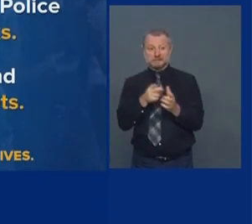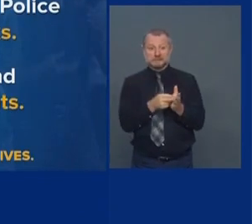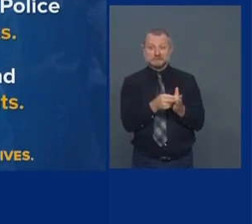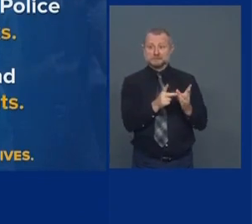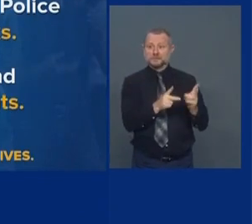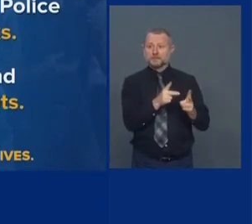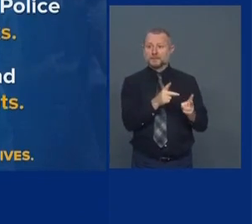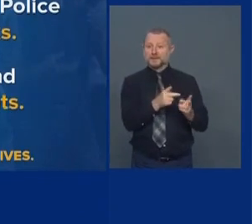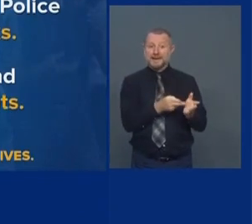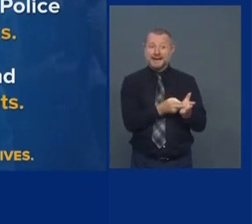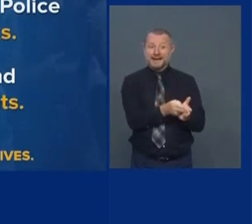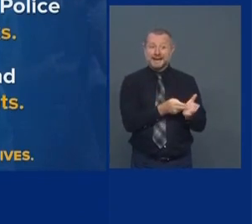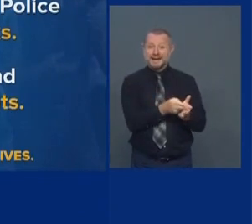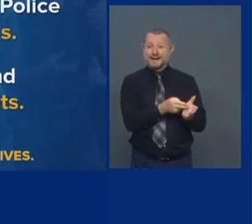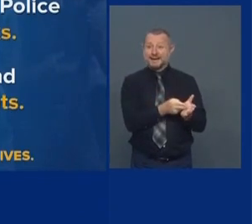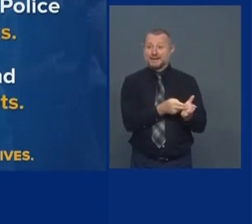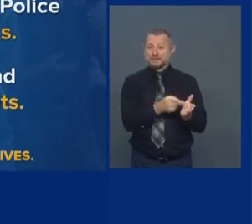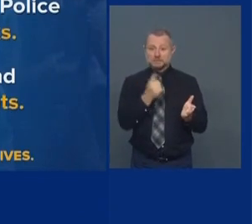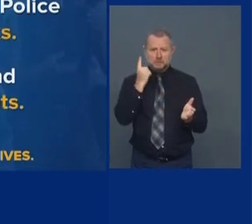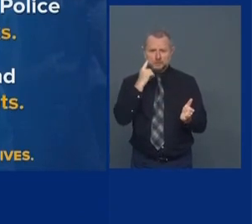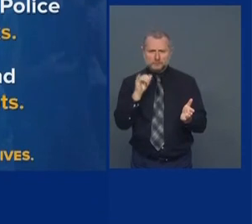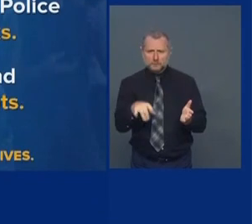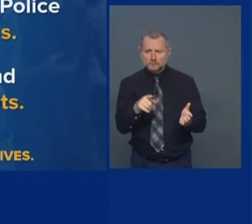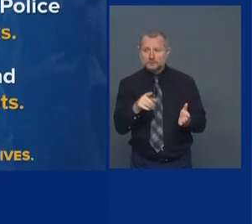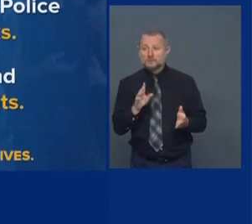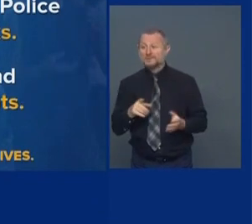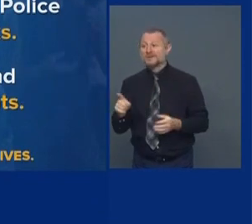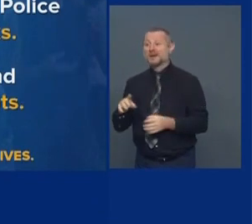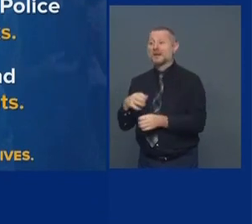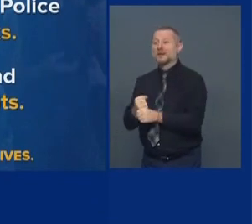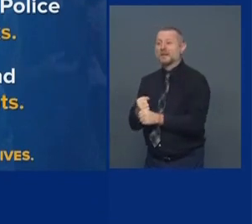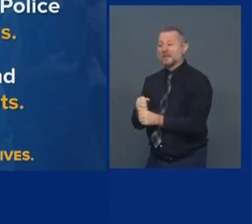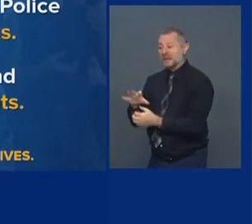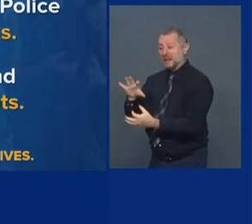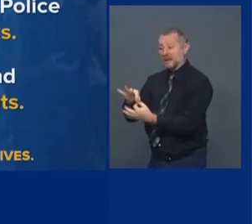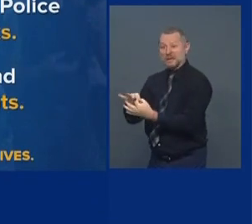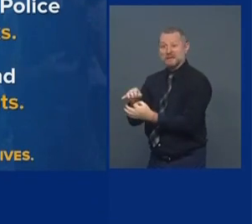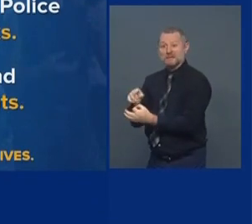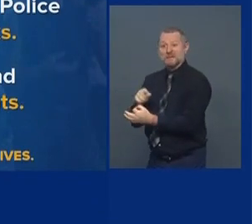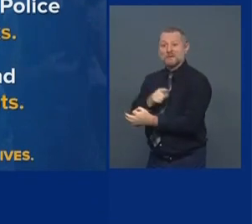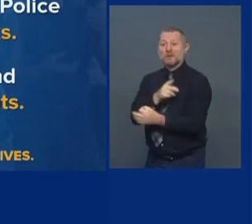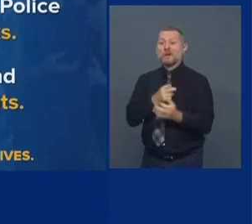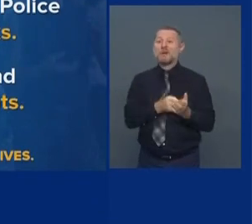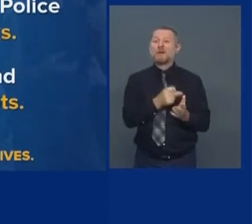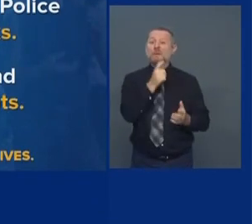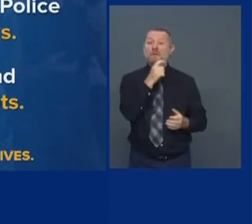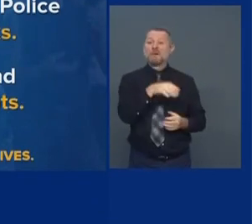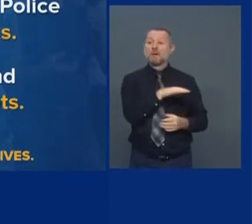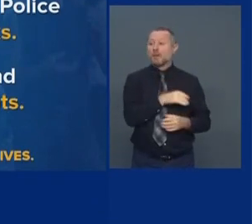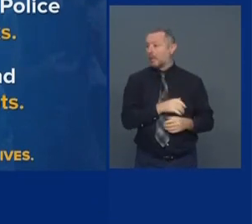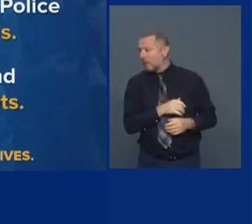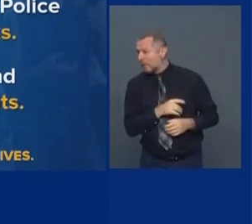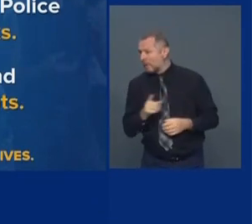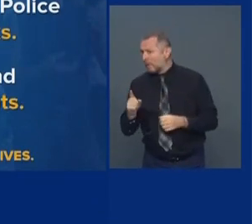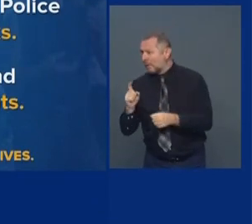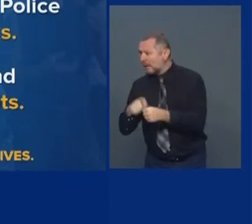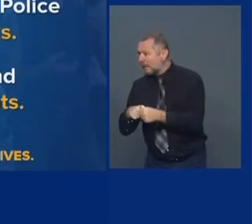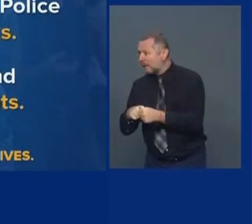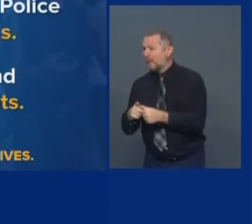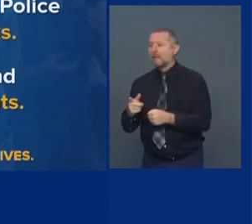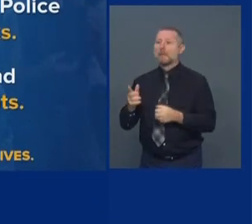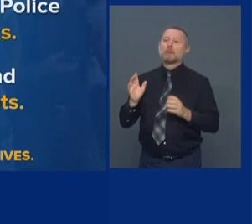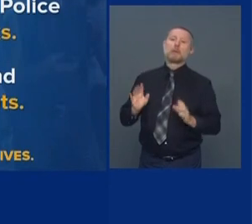Locks keep honest people honest. Don't tempt people to